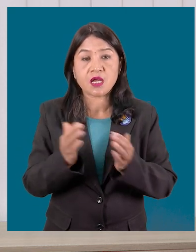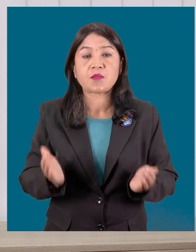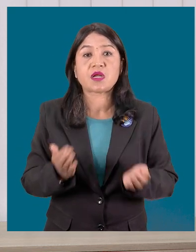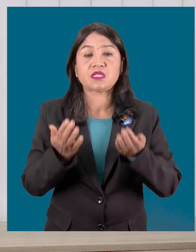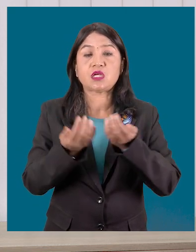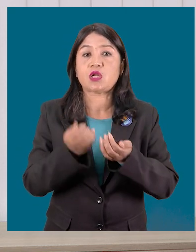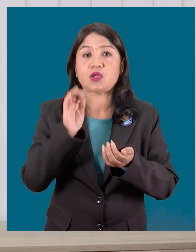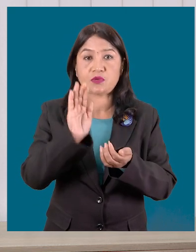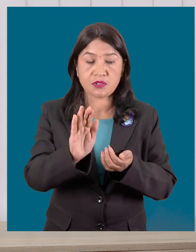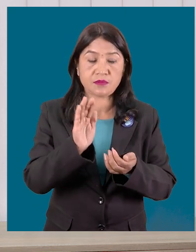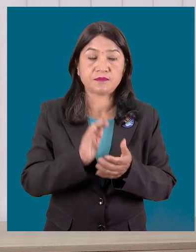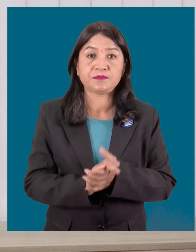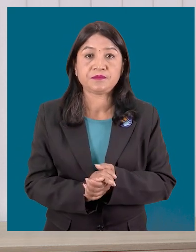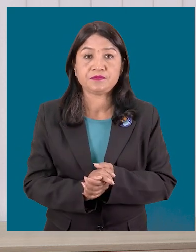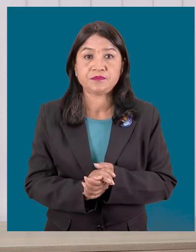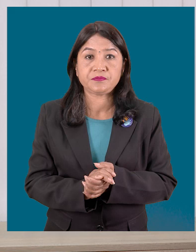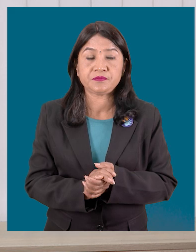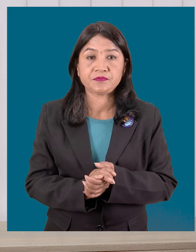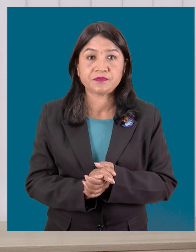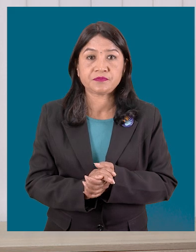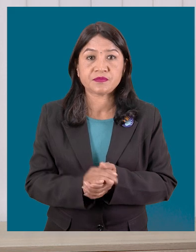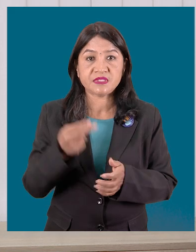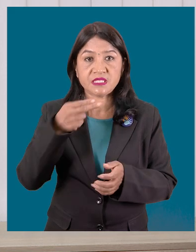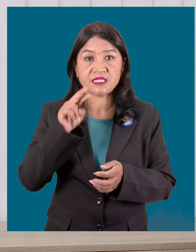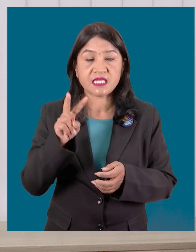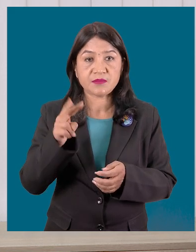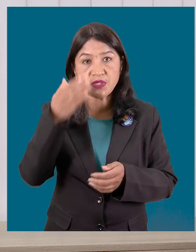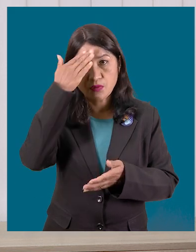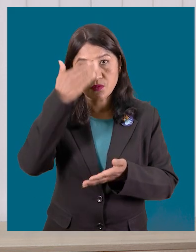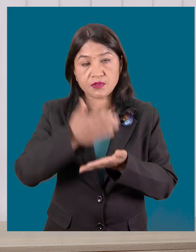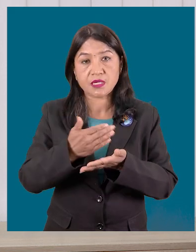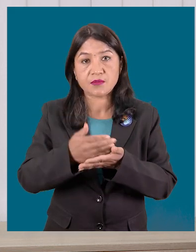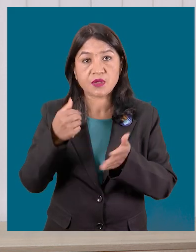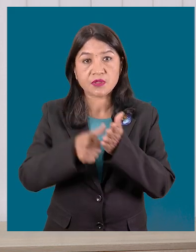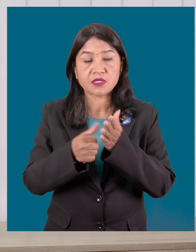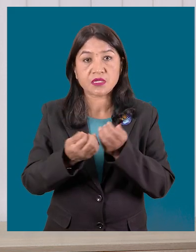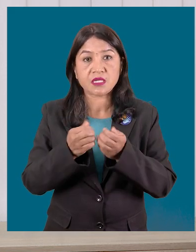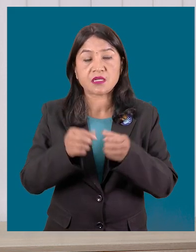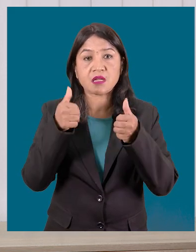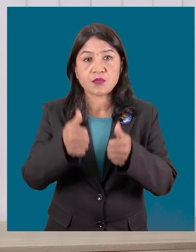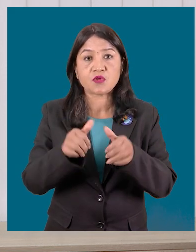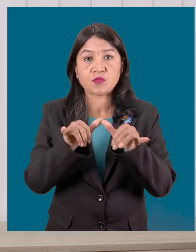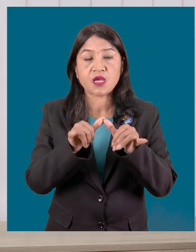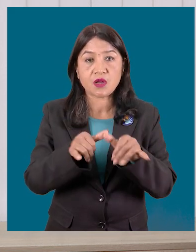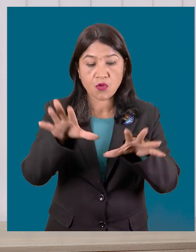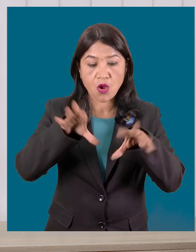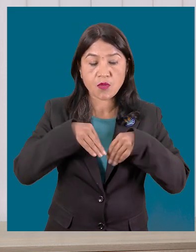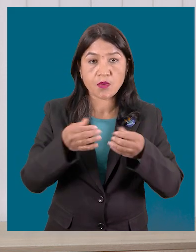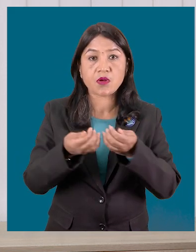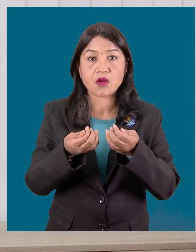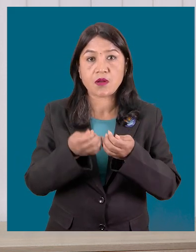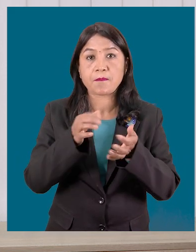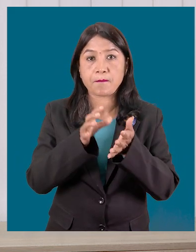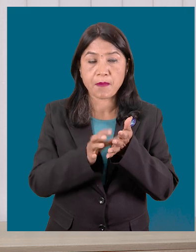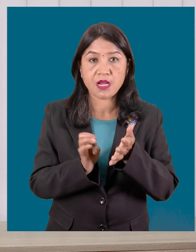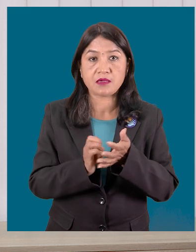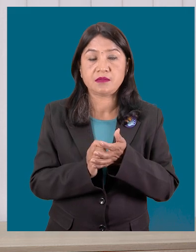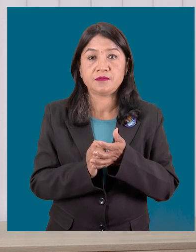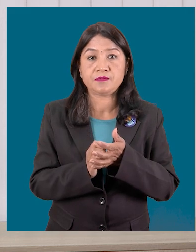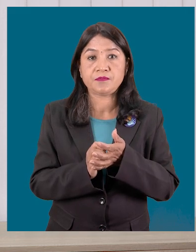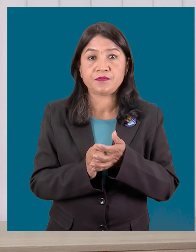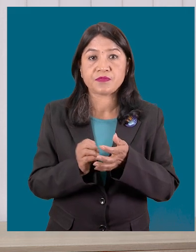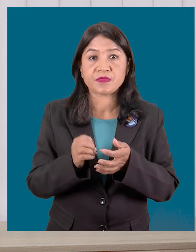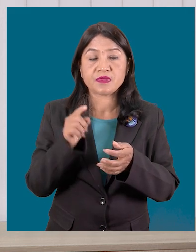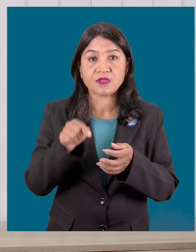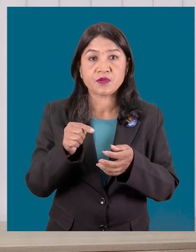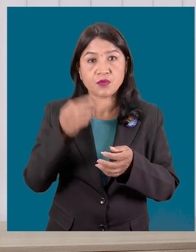infections. These achievements have been driven by adoption of innovative approaches in HIV prevention